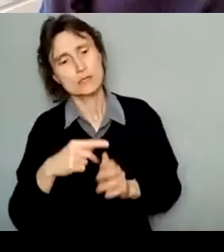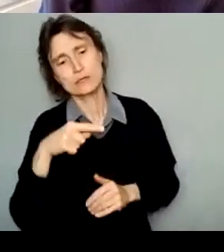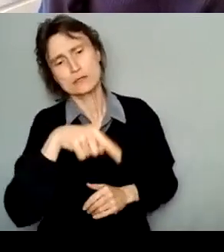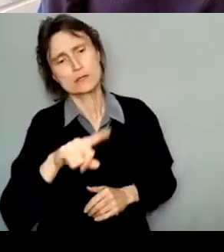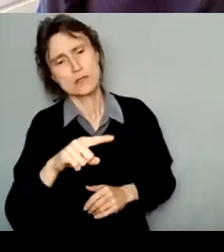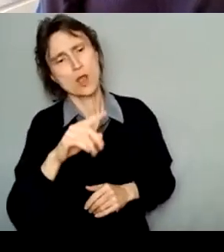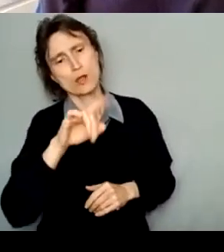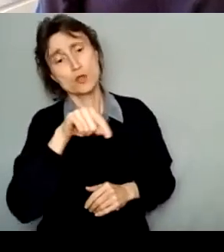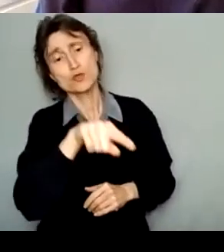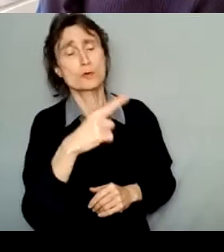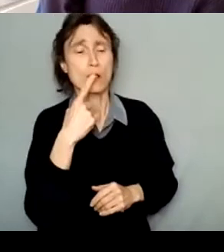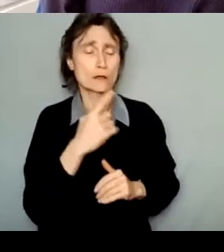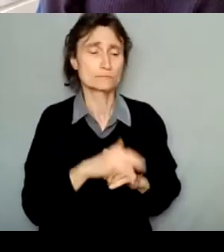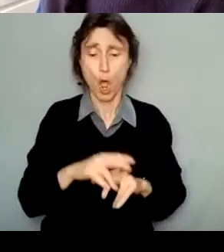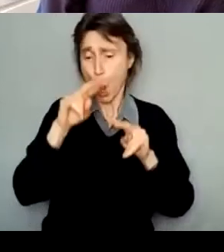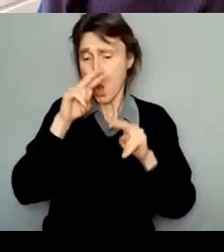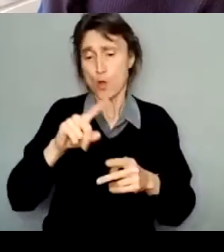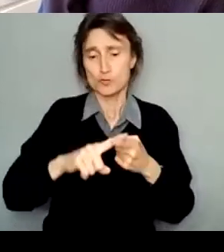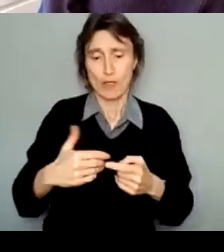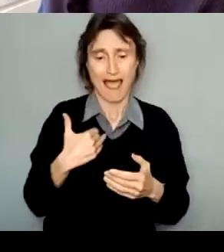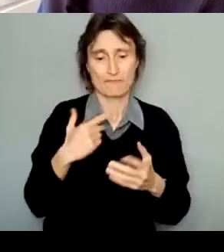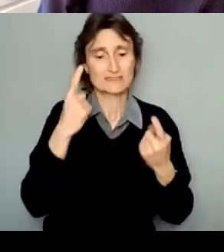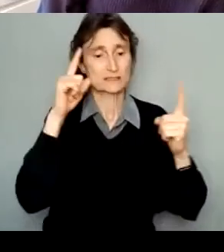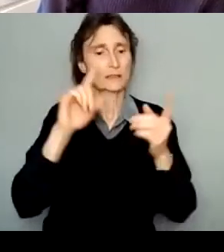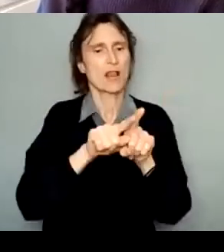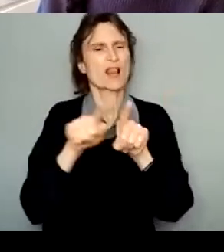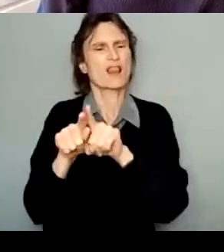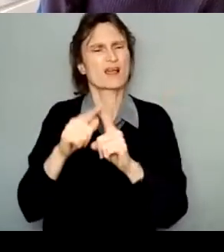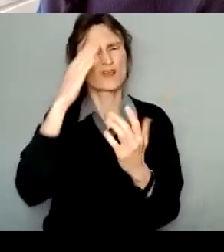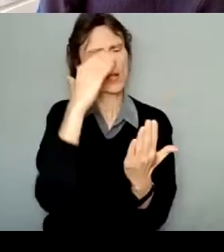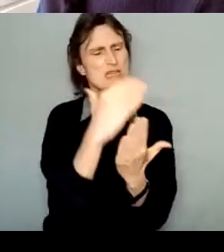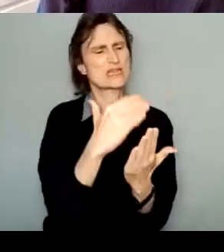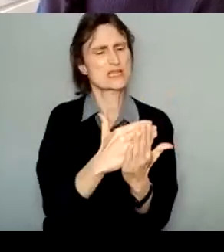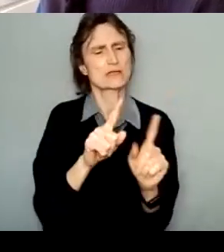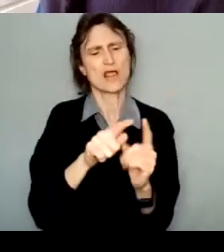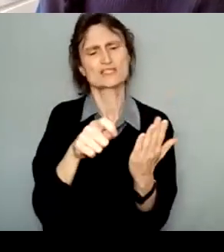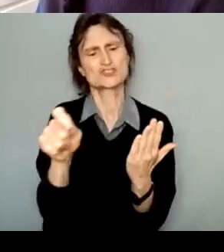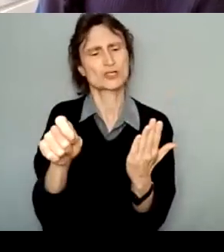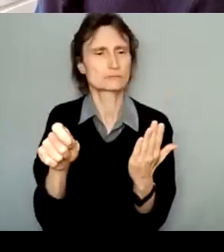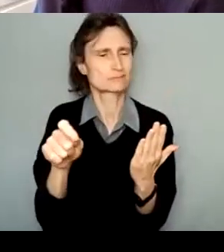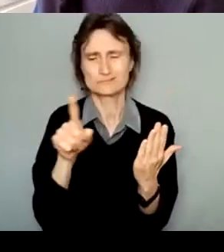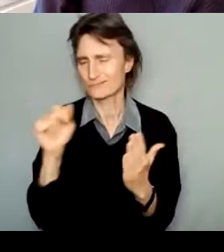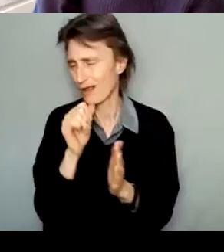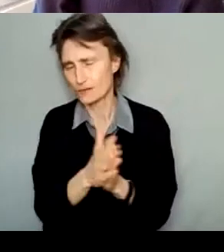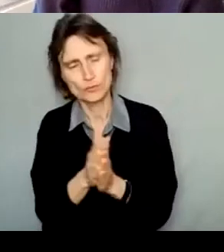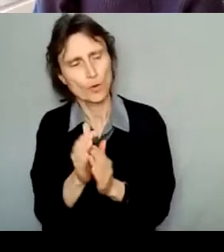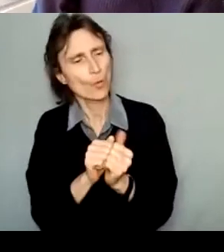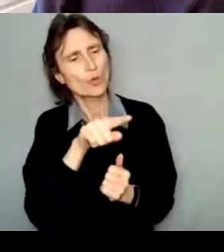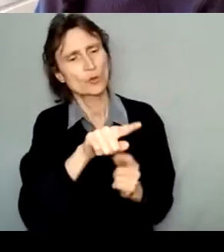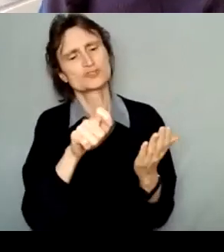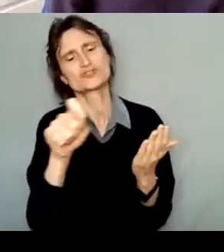a box. This is not about saying what you think we want to hear, but about defining what success actually means to you.